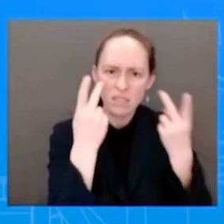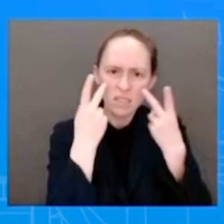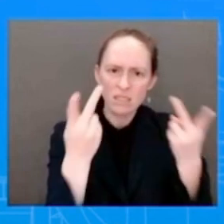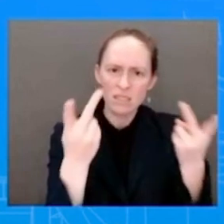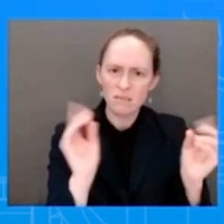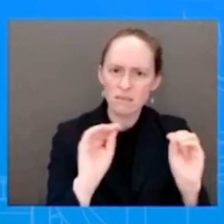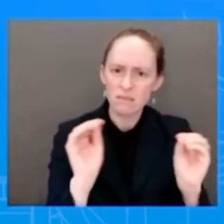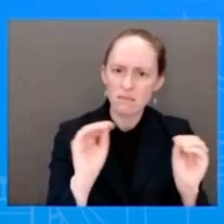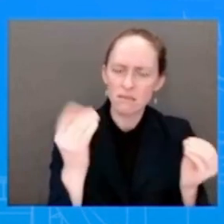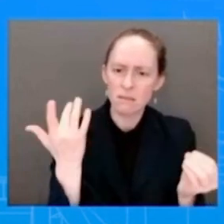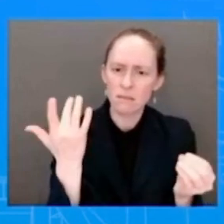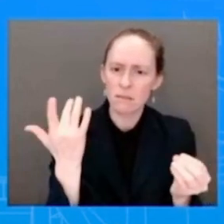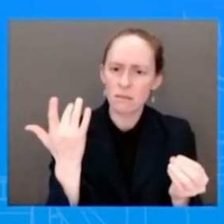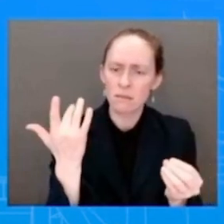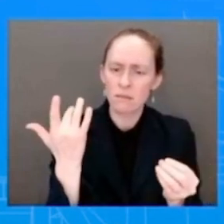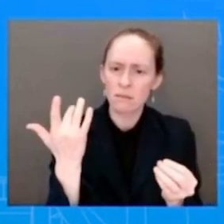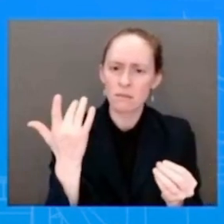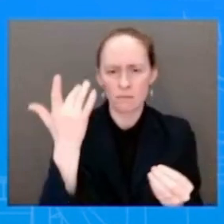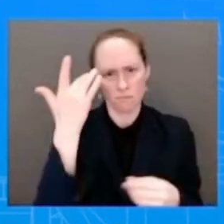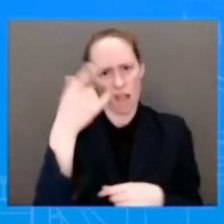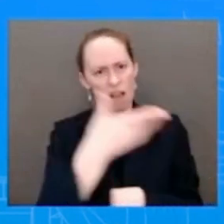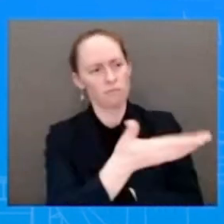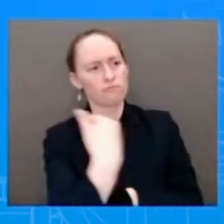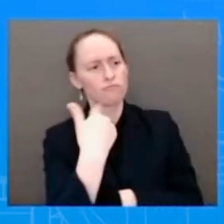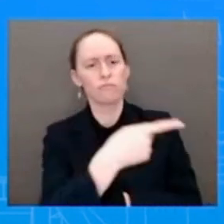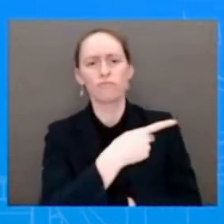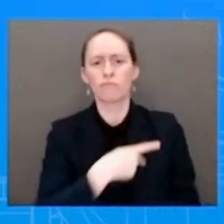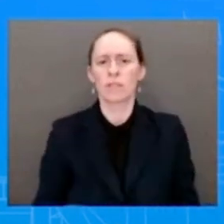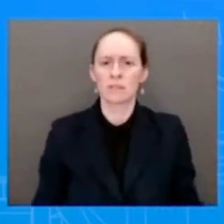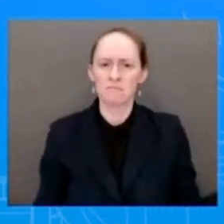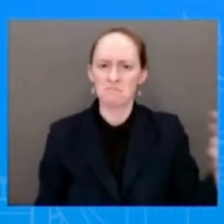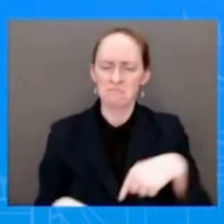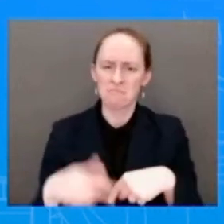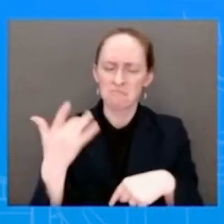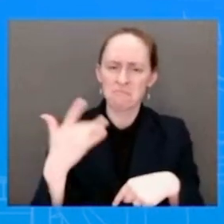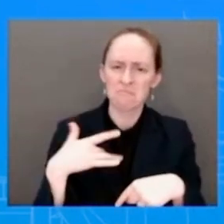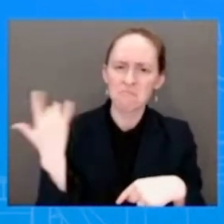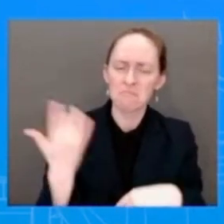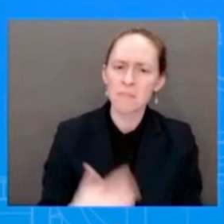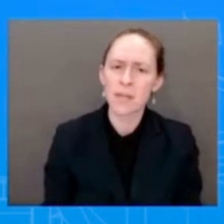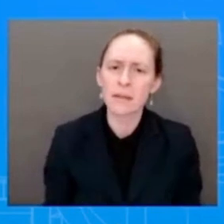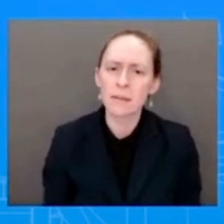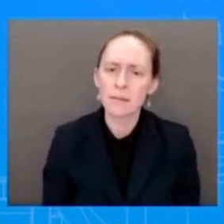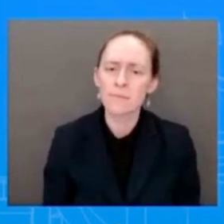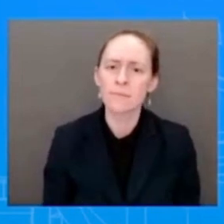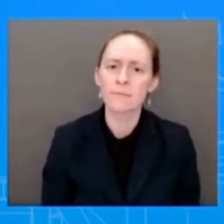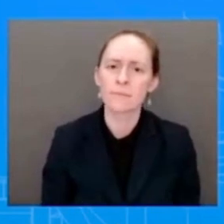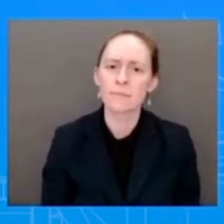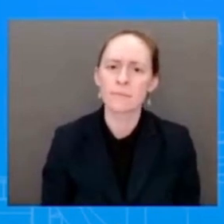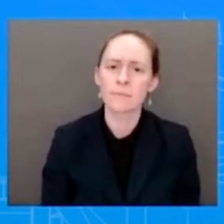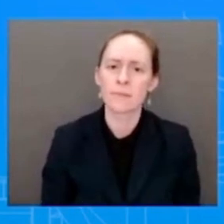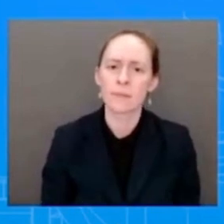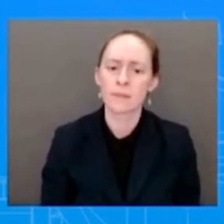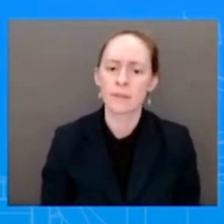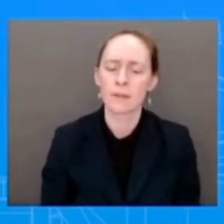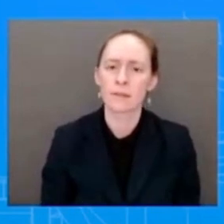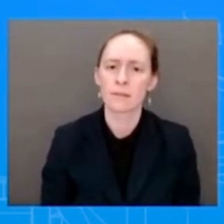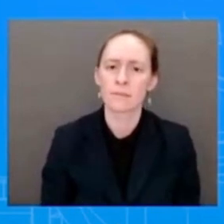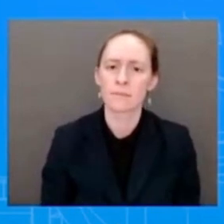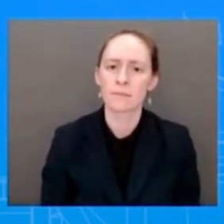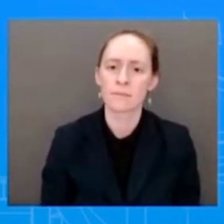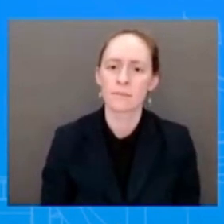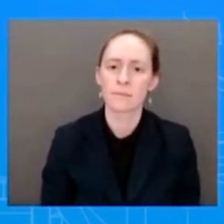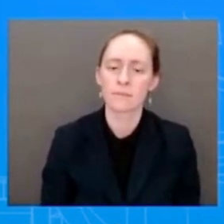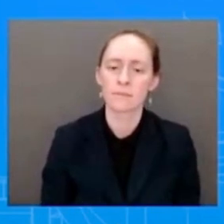this. I just laid out why we think the, what was going to be in the conversation, how we saw the conversation moving forward.